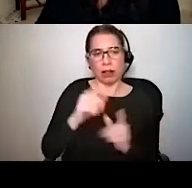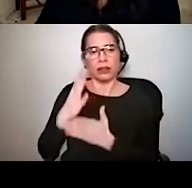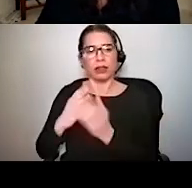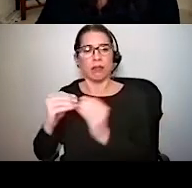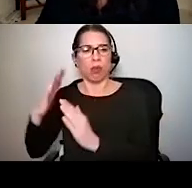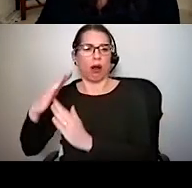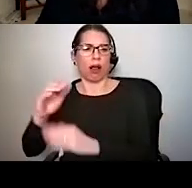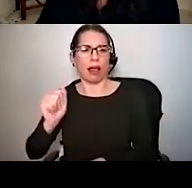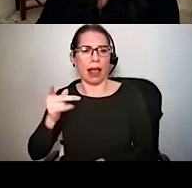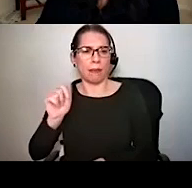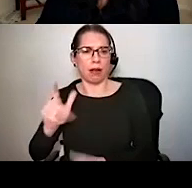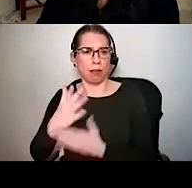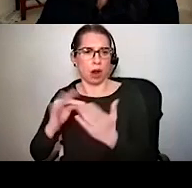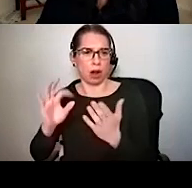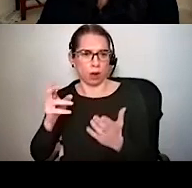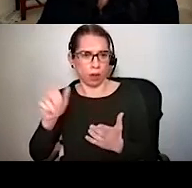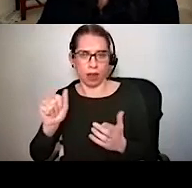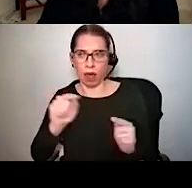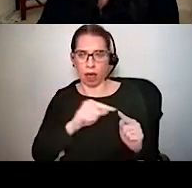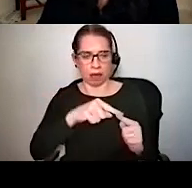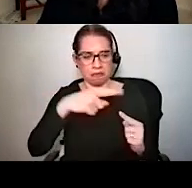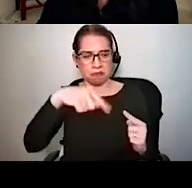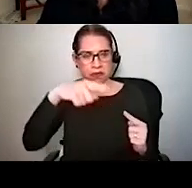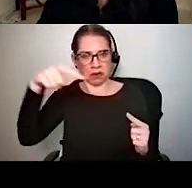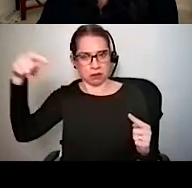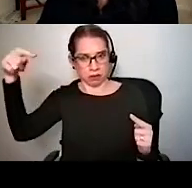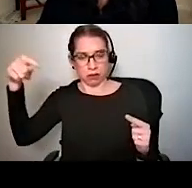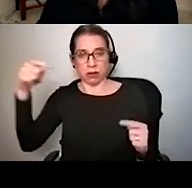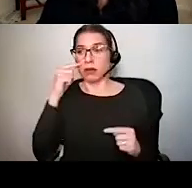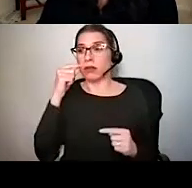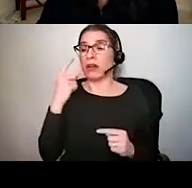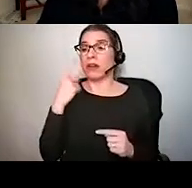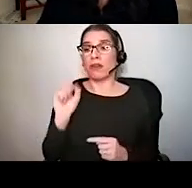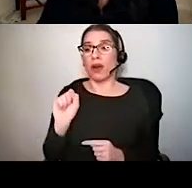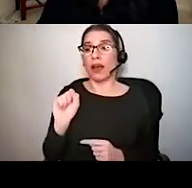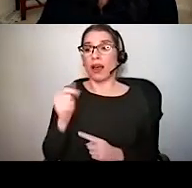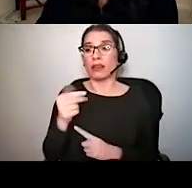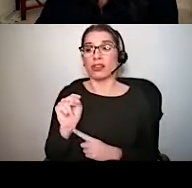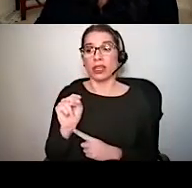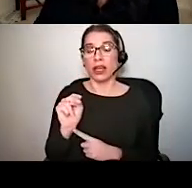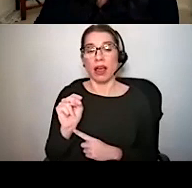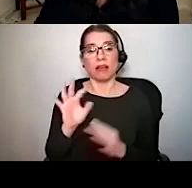in addition to these spiral ganglion neurons being positioned with respect to frequency,